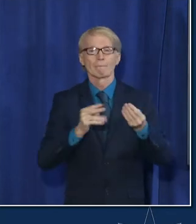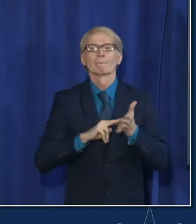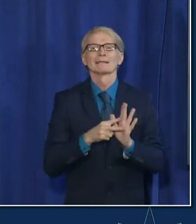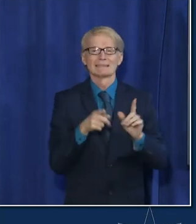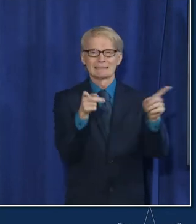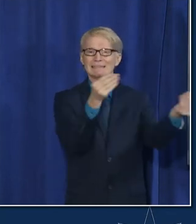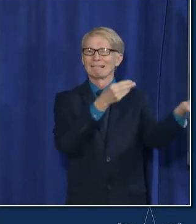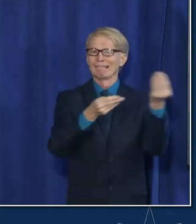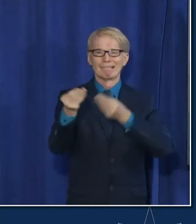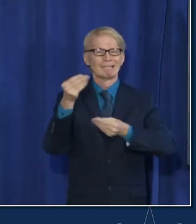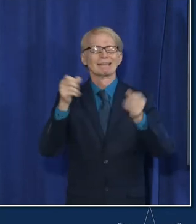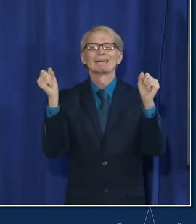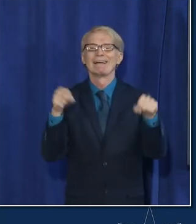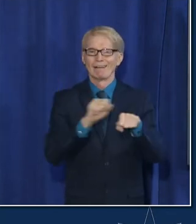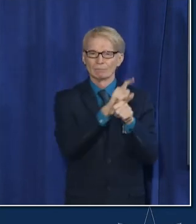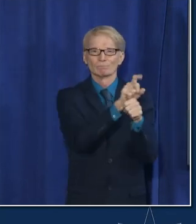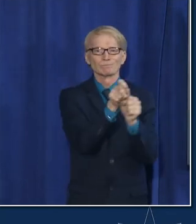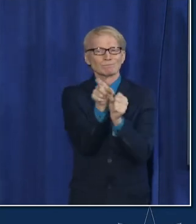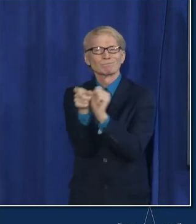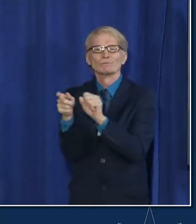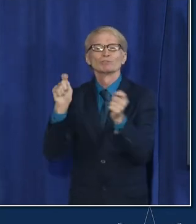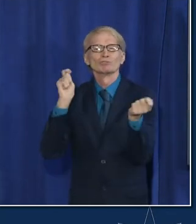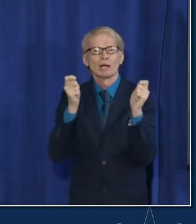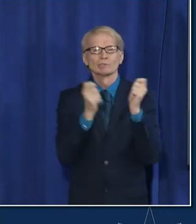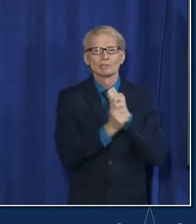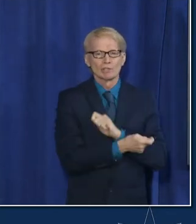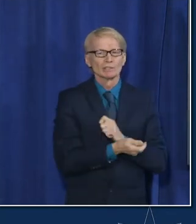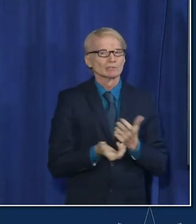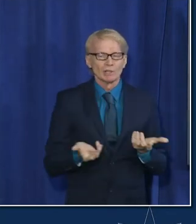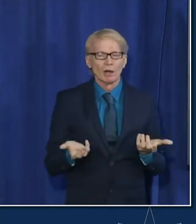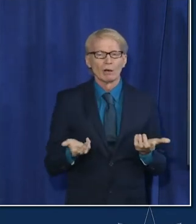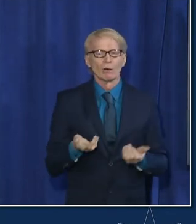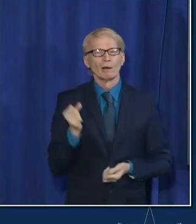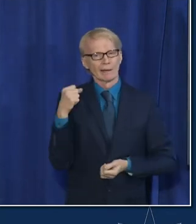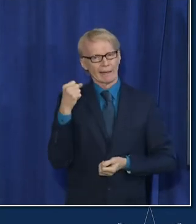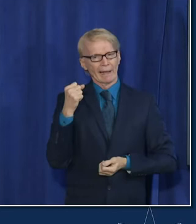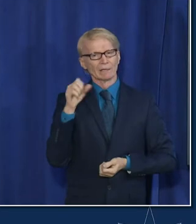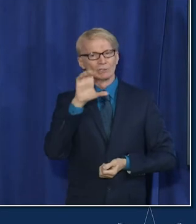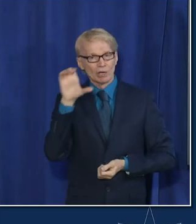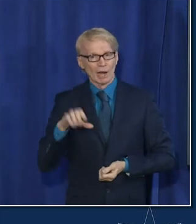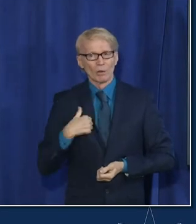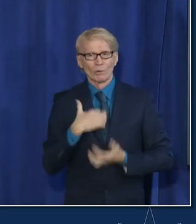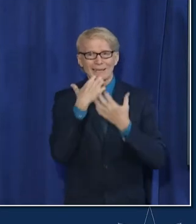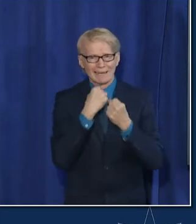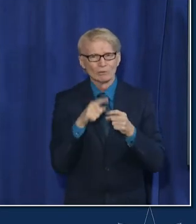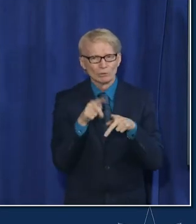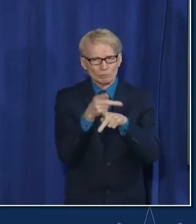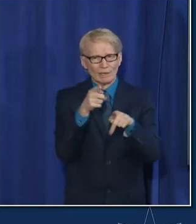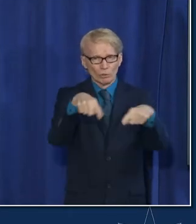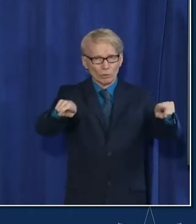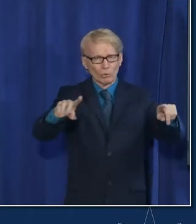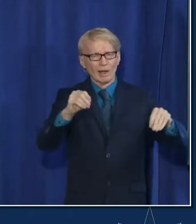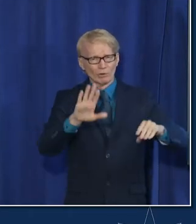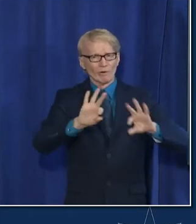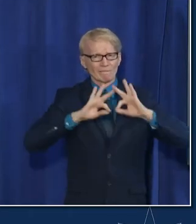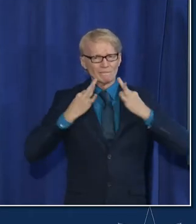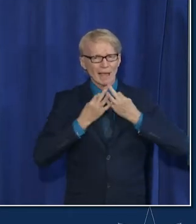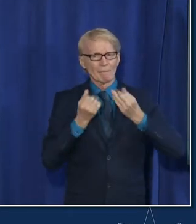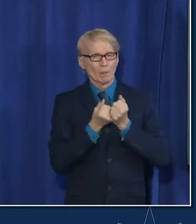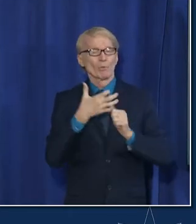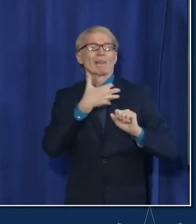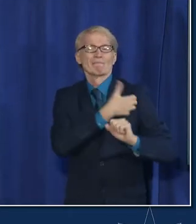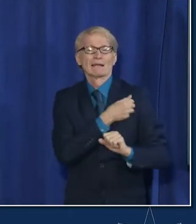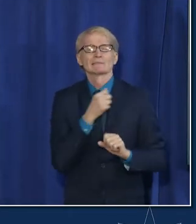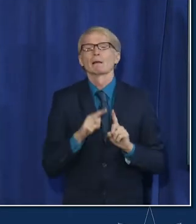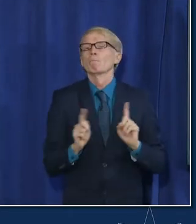can change so here in chicago yes we care about protecting you and your families with vaccine but it also